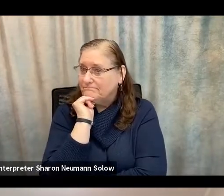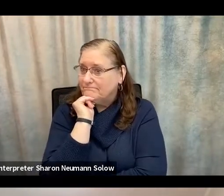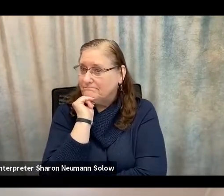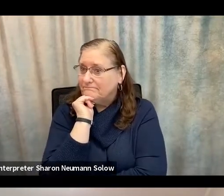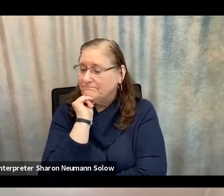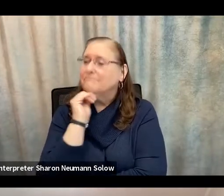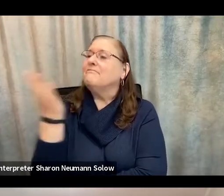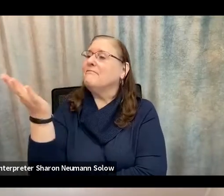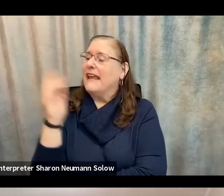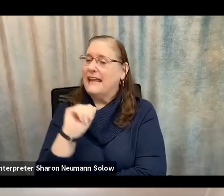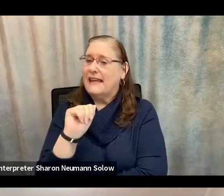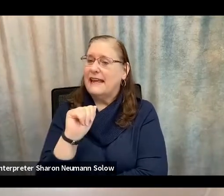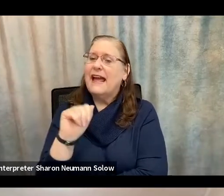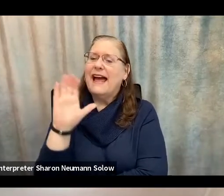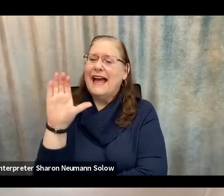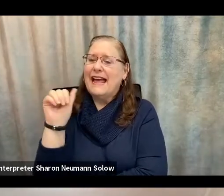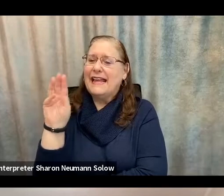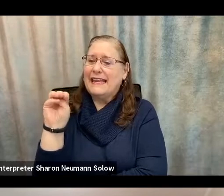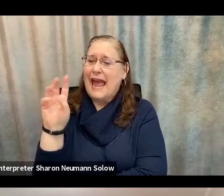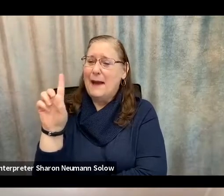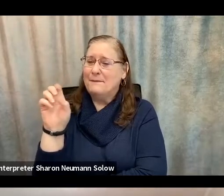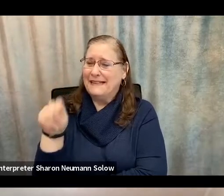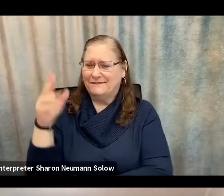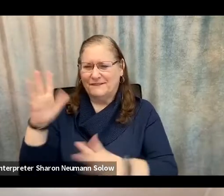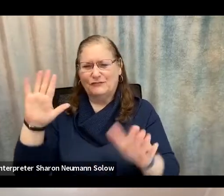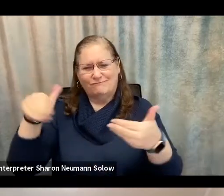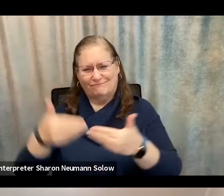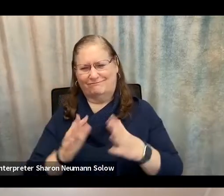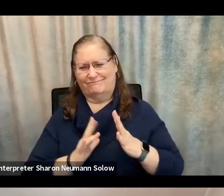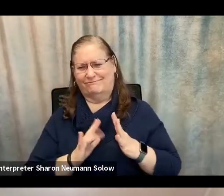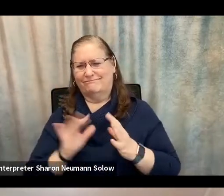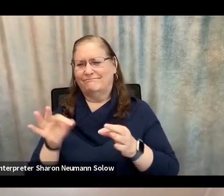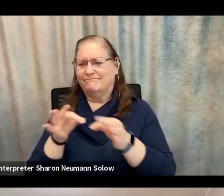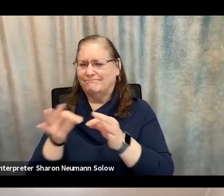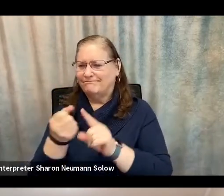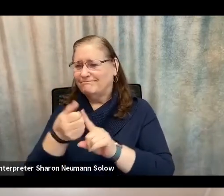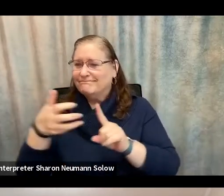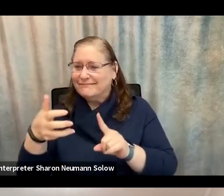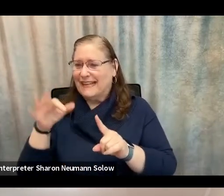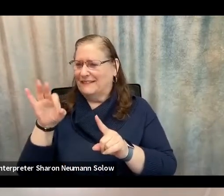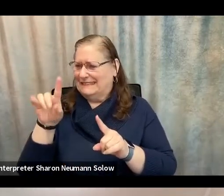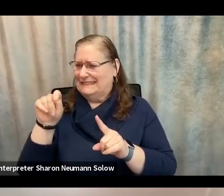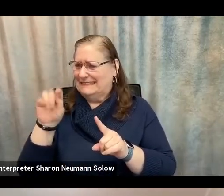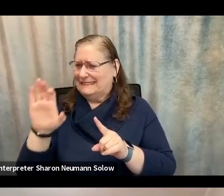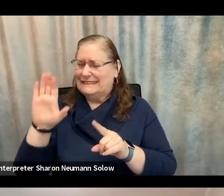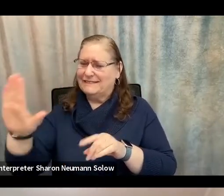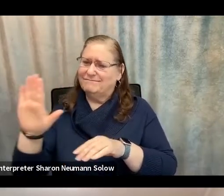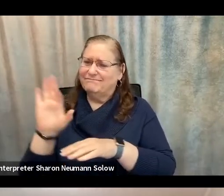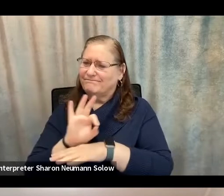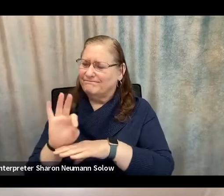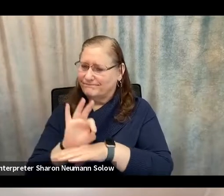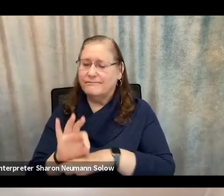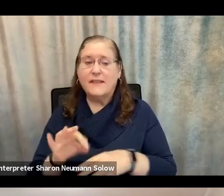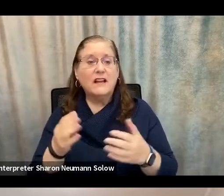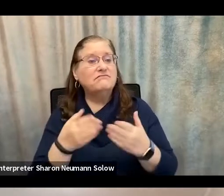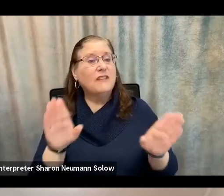So Cameron gave a great introduction about what the Federal Trade Commission does. And as a general matter, we're the nation's consumer